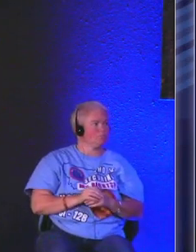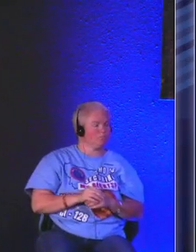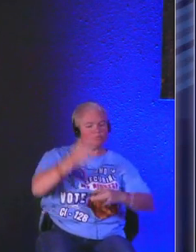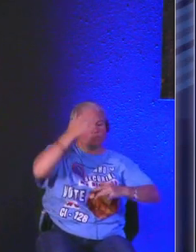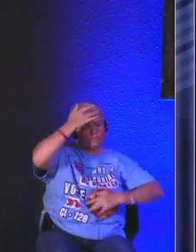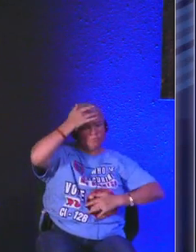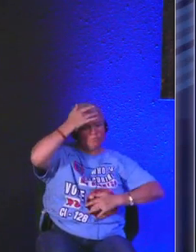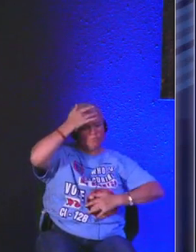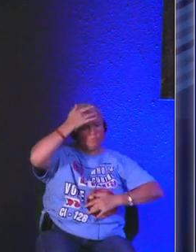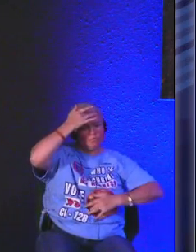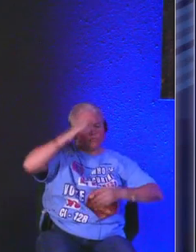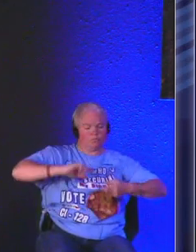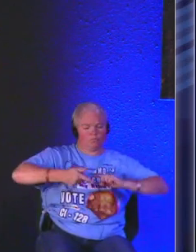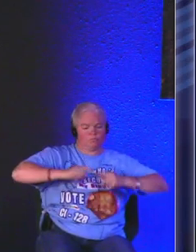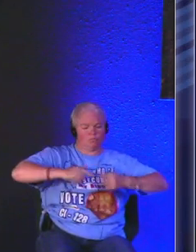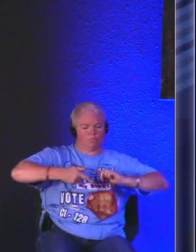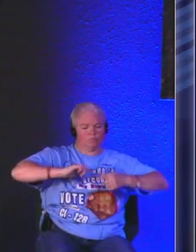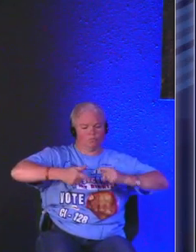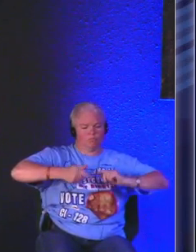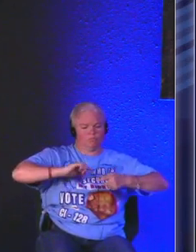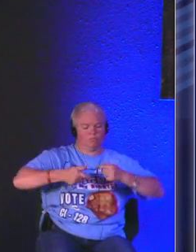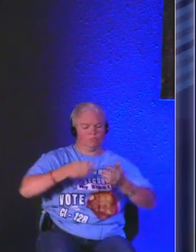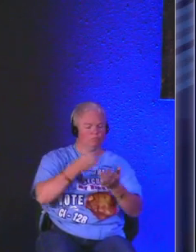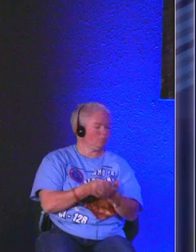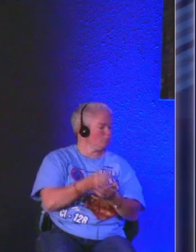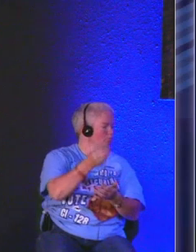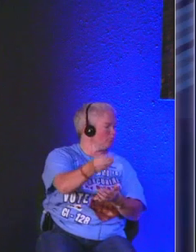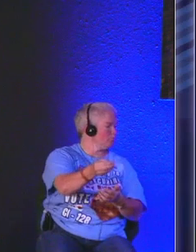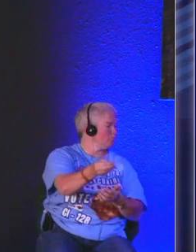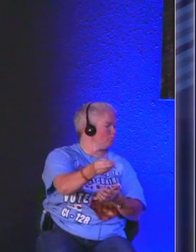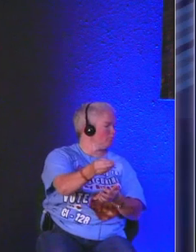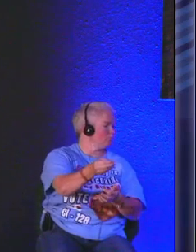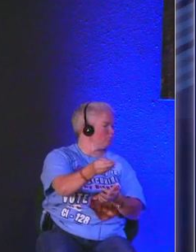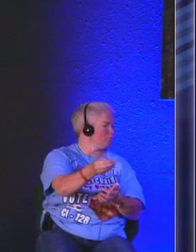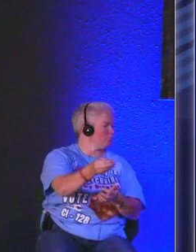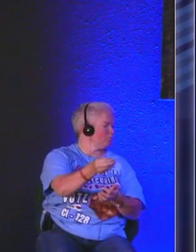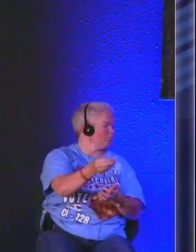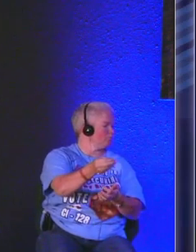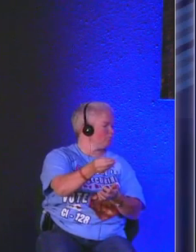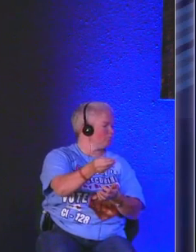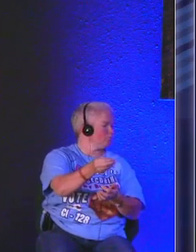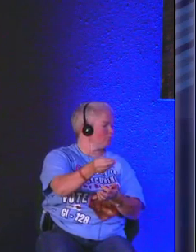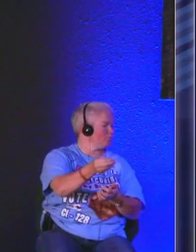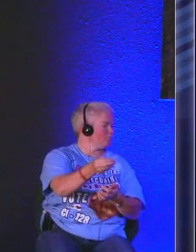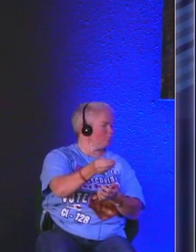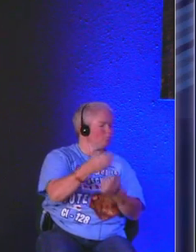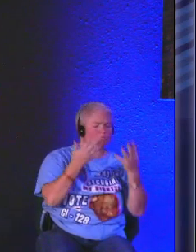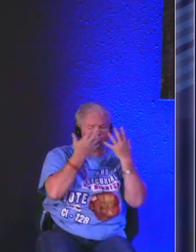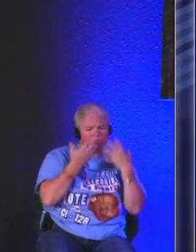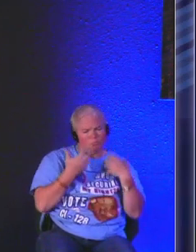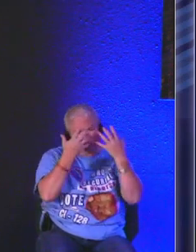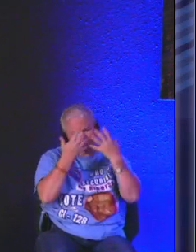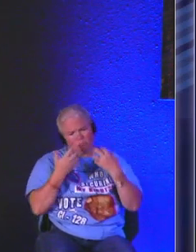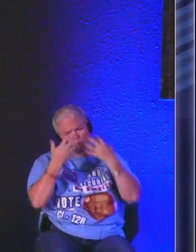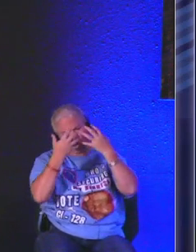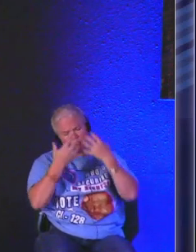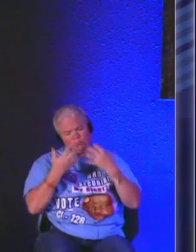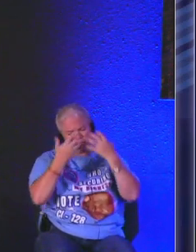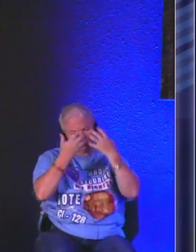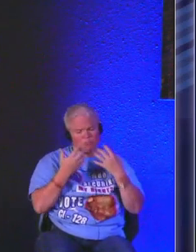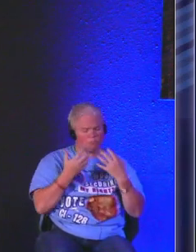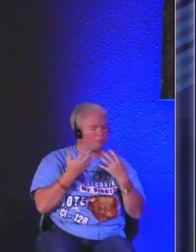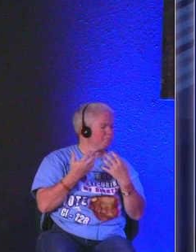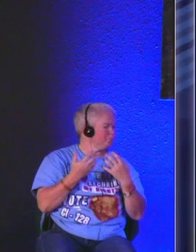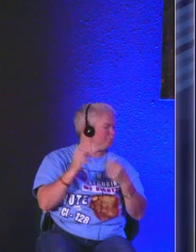chronic illness chronic pain chronic financial issues chronic emotional issues